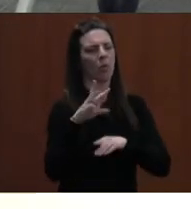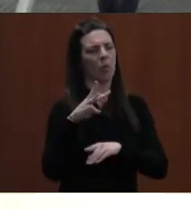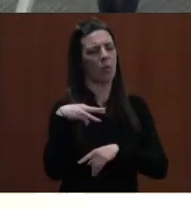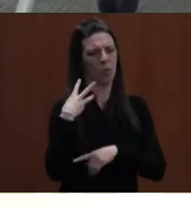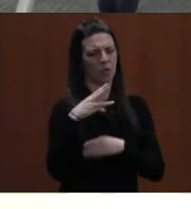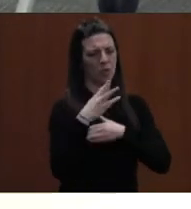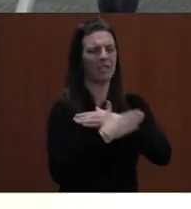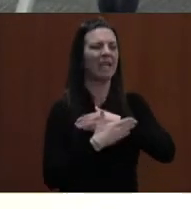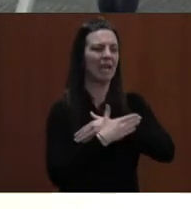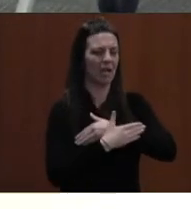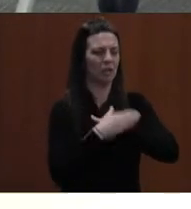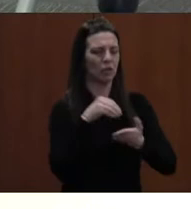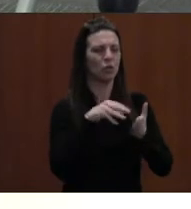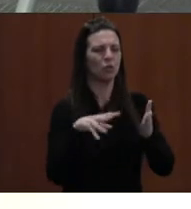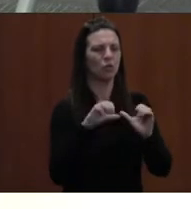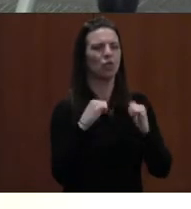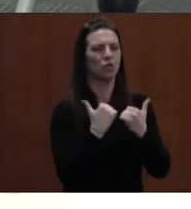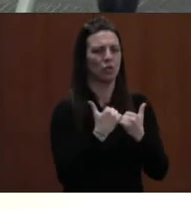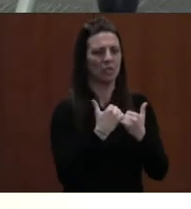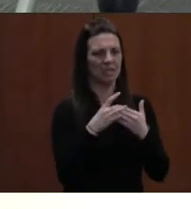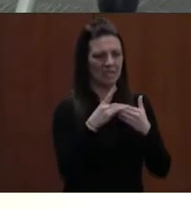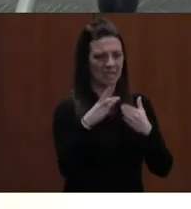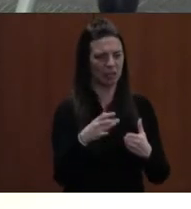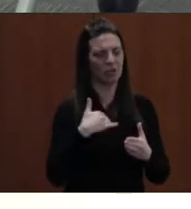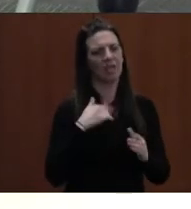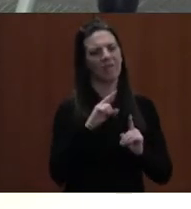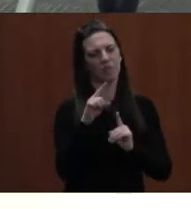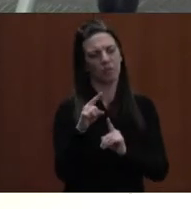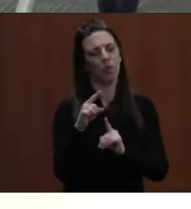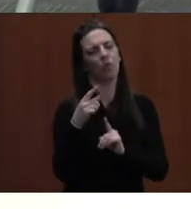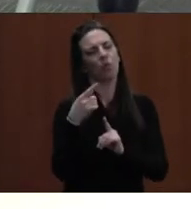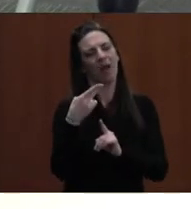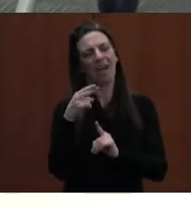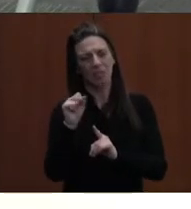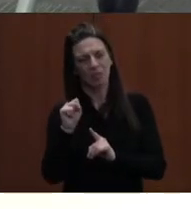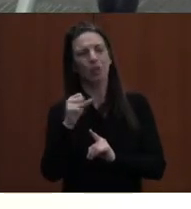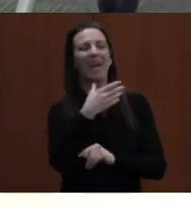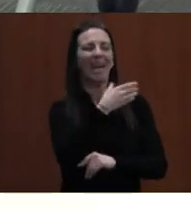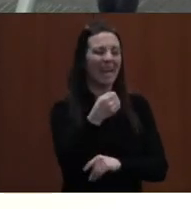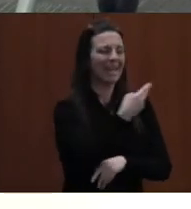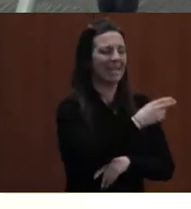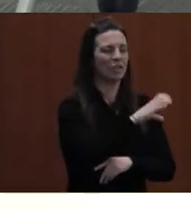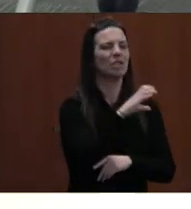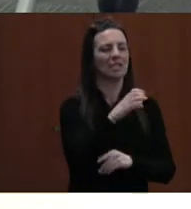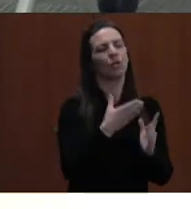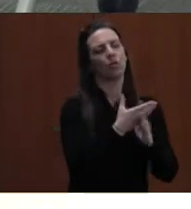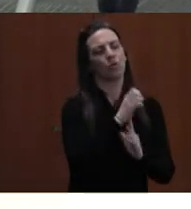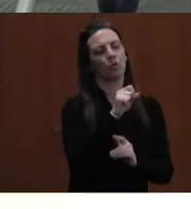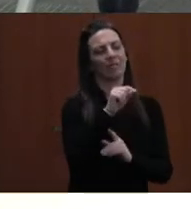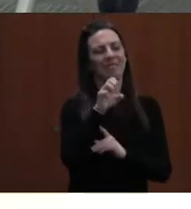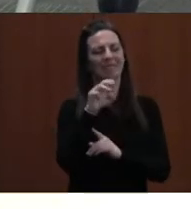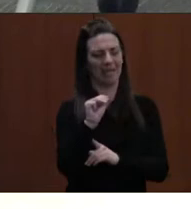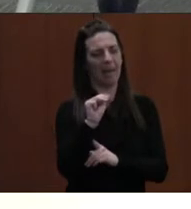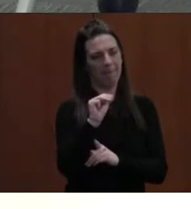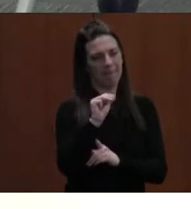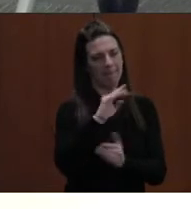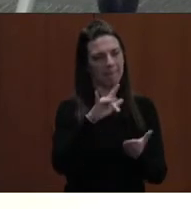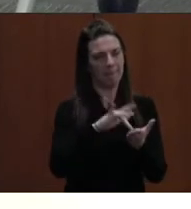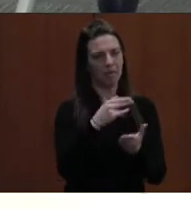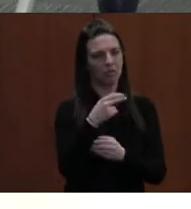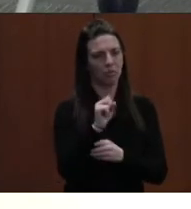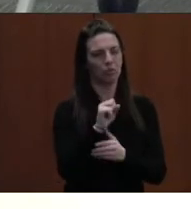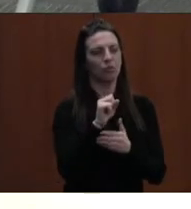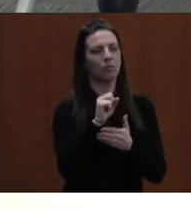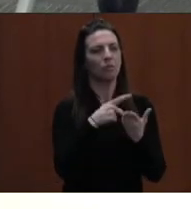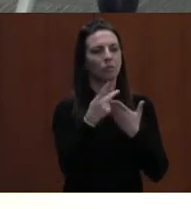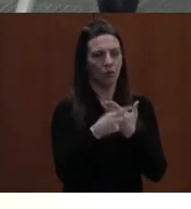Leaders. I'm also a senior at Boonesboro High School who attends HCC through the STEM Middle College program. I'd like to show my support in updating the class ranking system